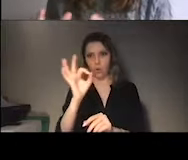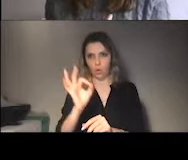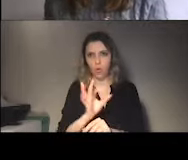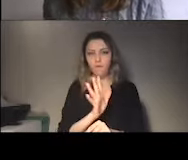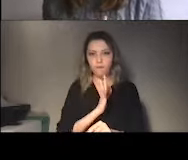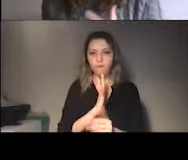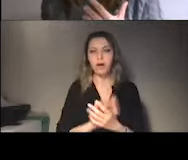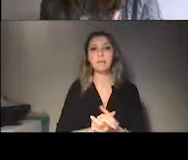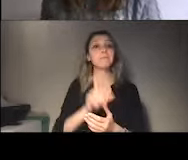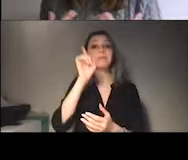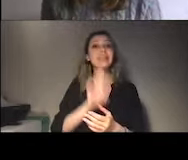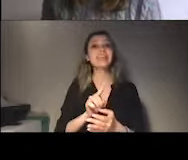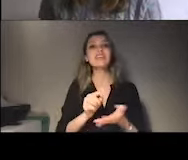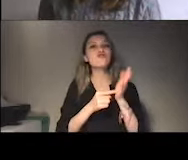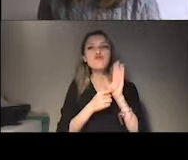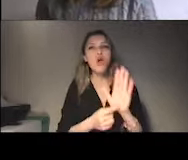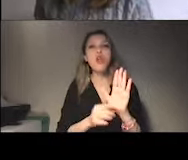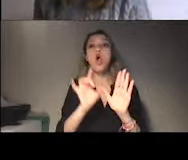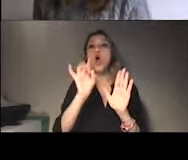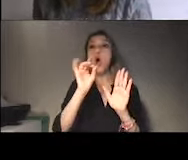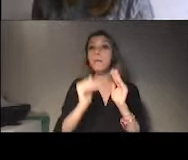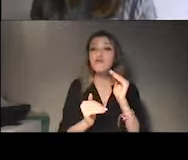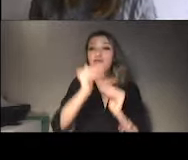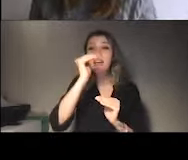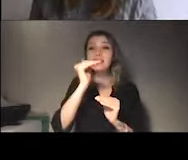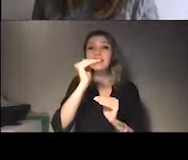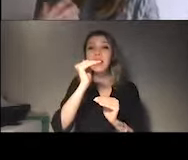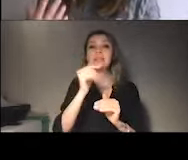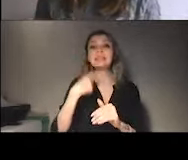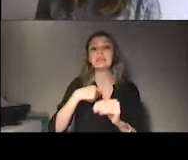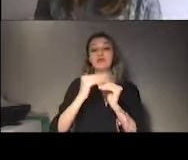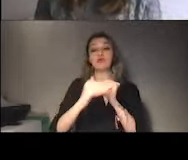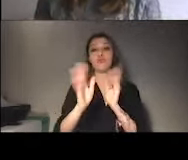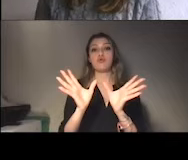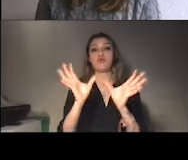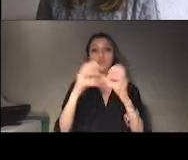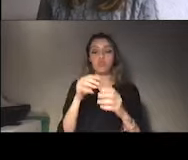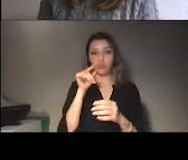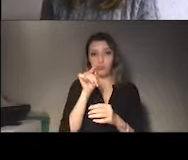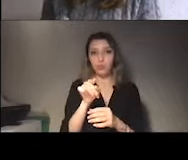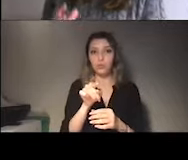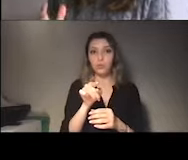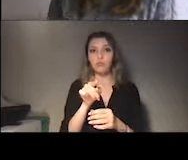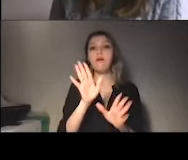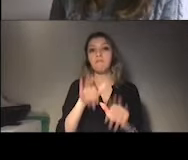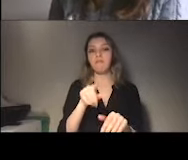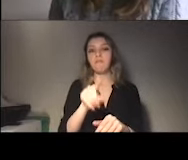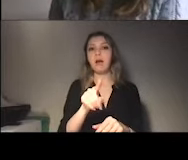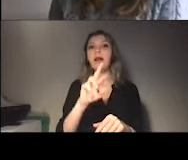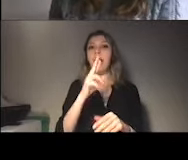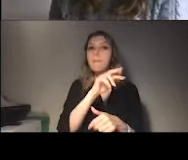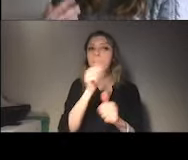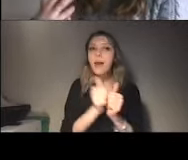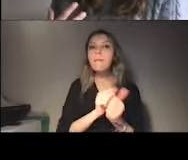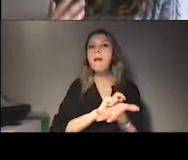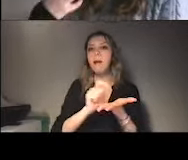15 NGOs that took part in the consultations and that took part in the drafting of this report. So this